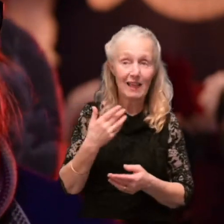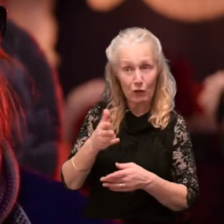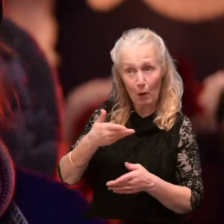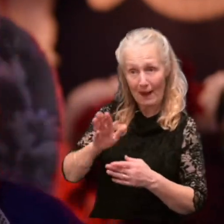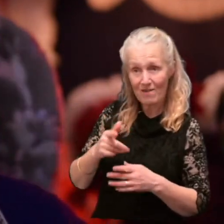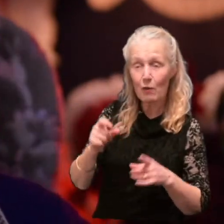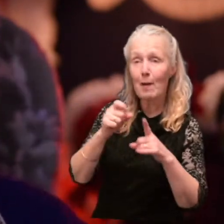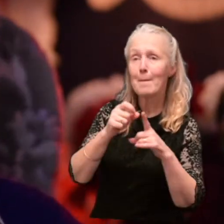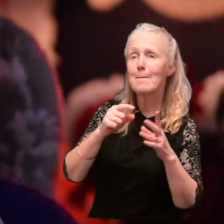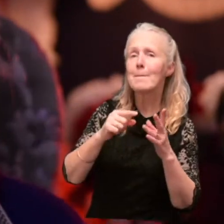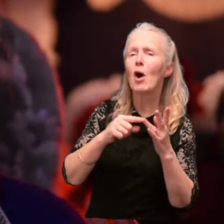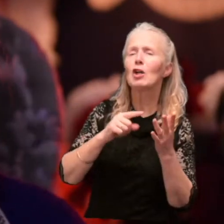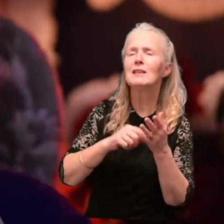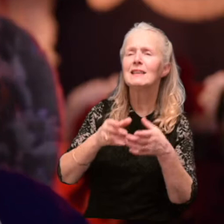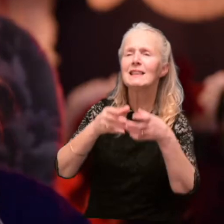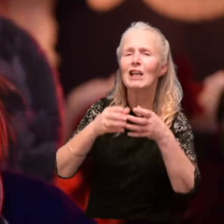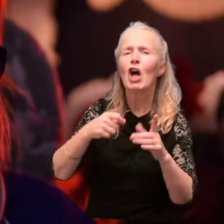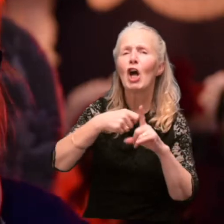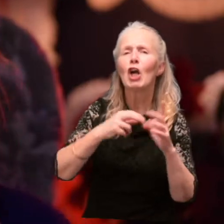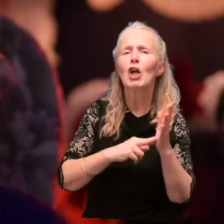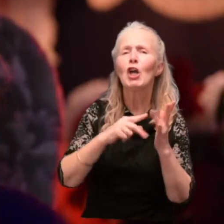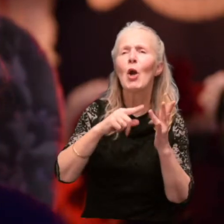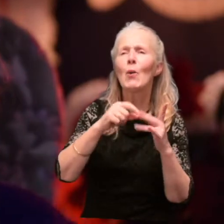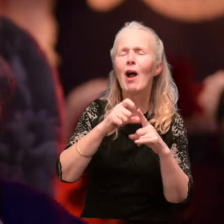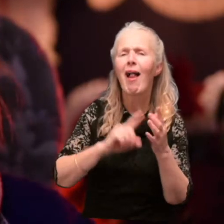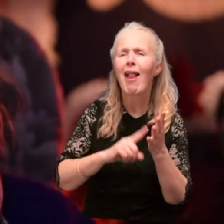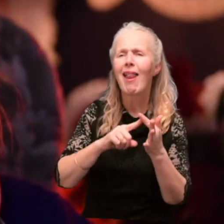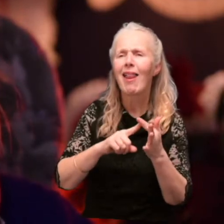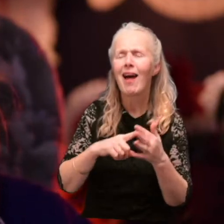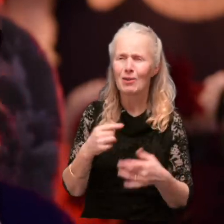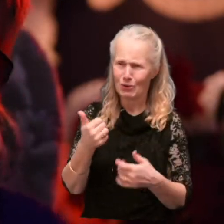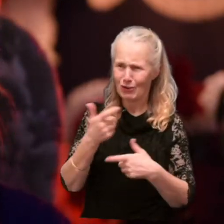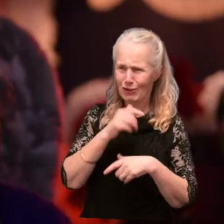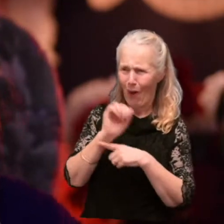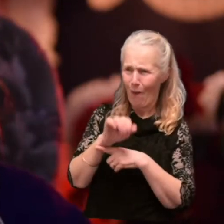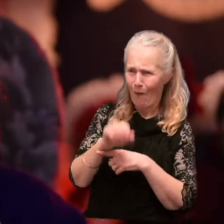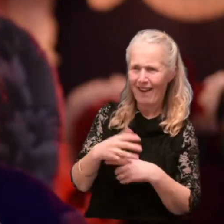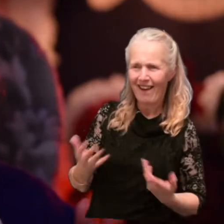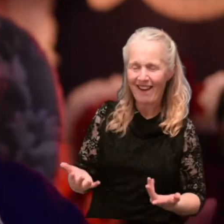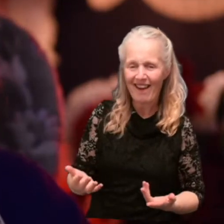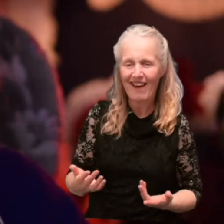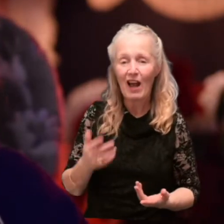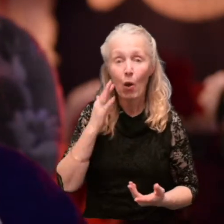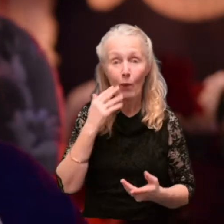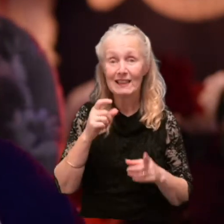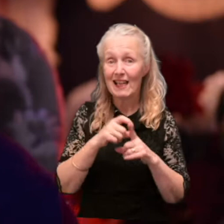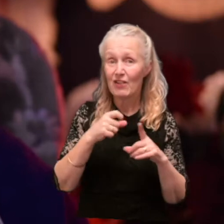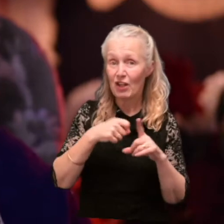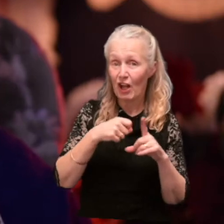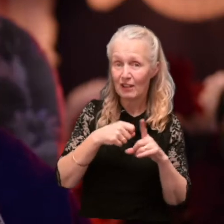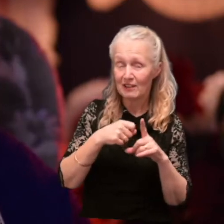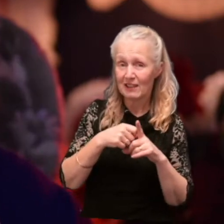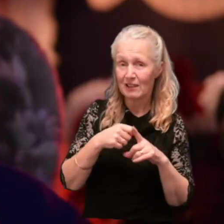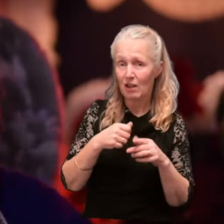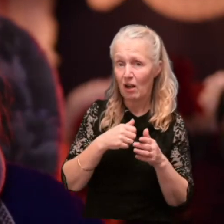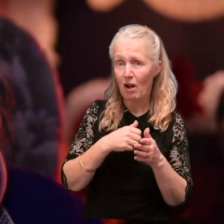canoodle. Ah! Everybody laughed. It was a good joke. Well, Dave and Kirsty, well, they always seem to be together, so...